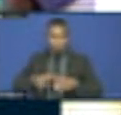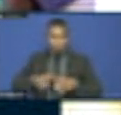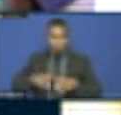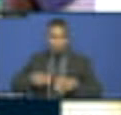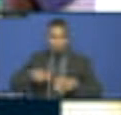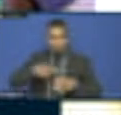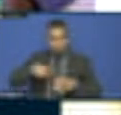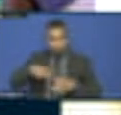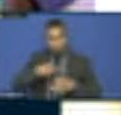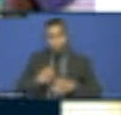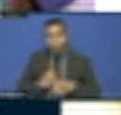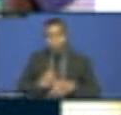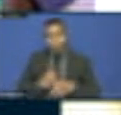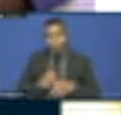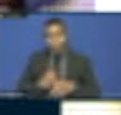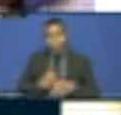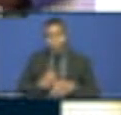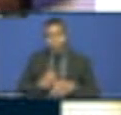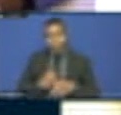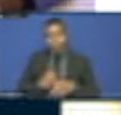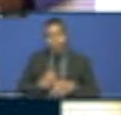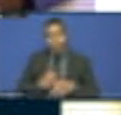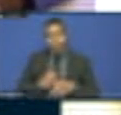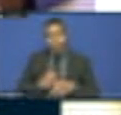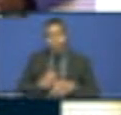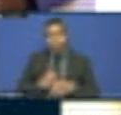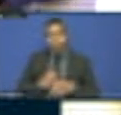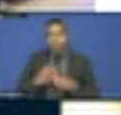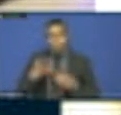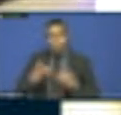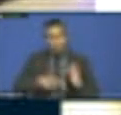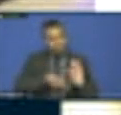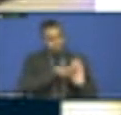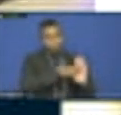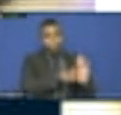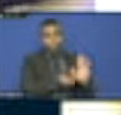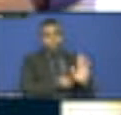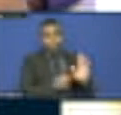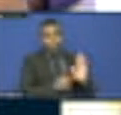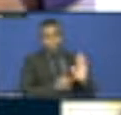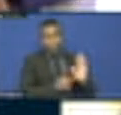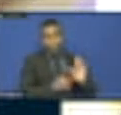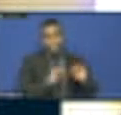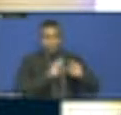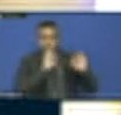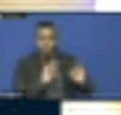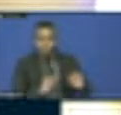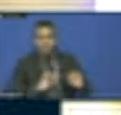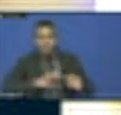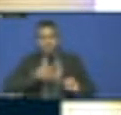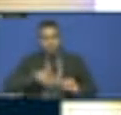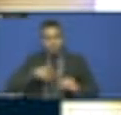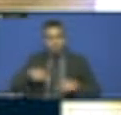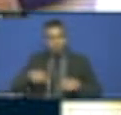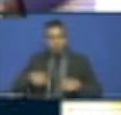women candidates. Unfortunately, we did not win the election, so we hope our government will follow suit. I